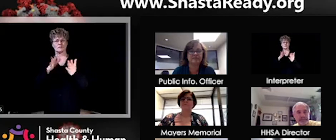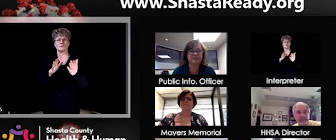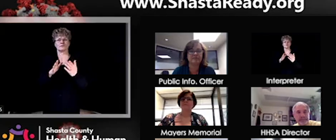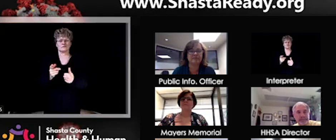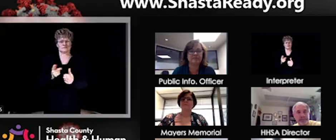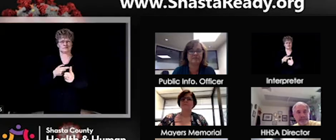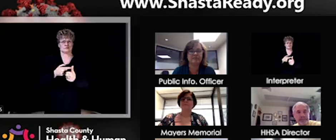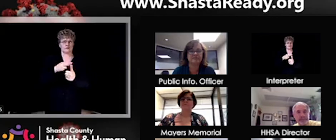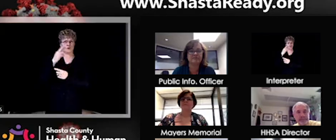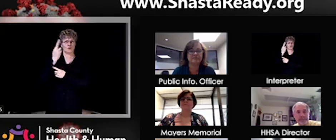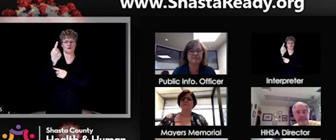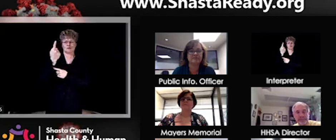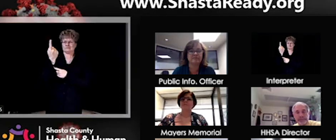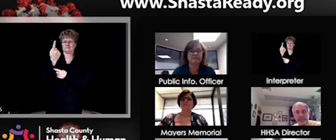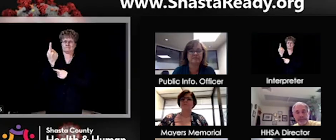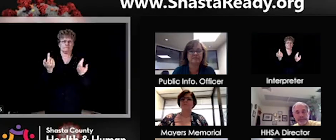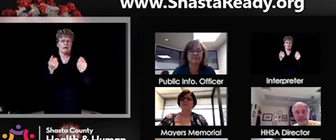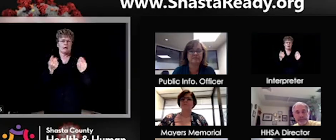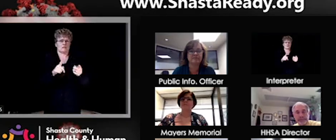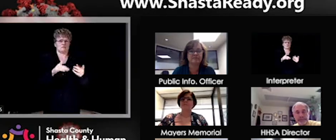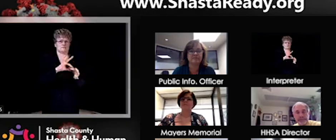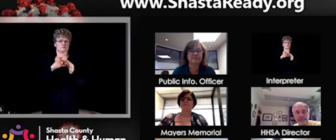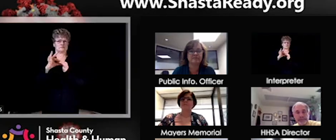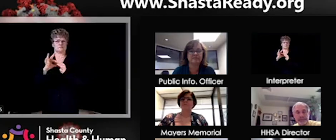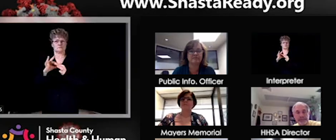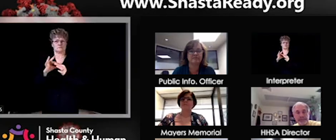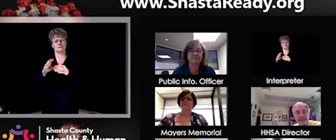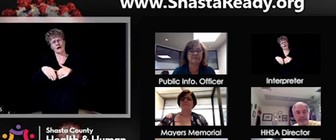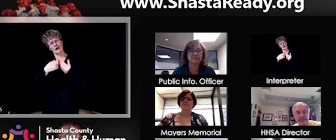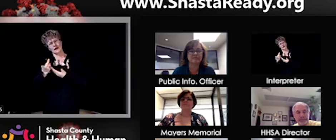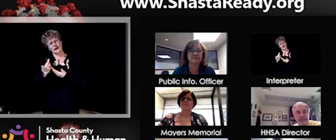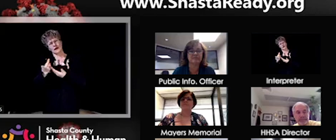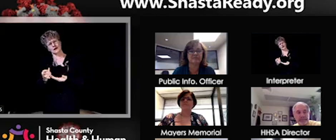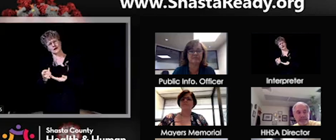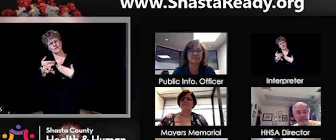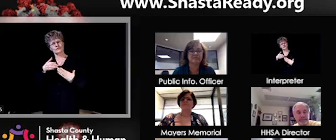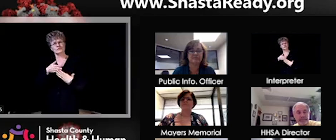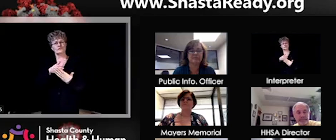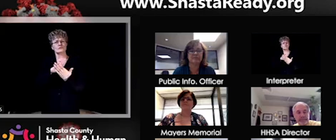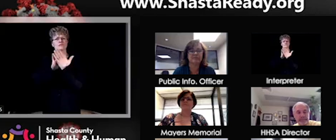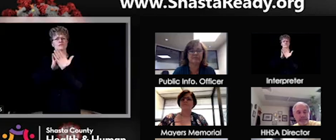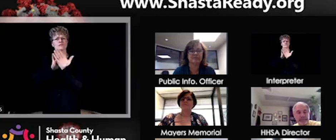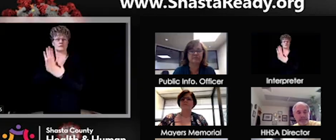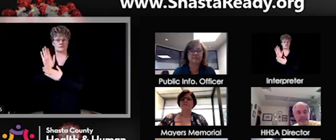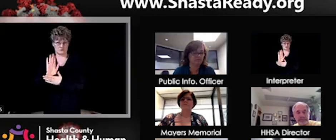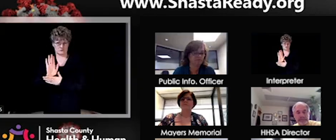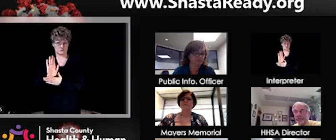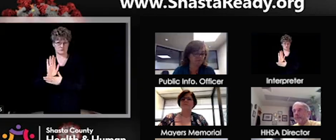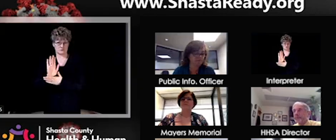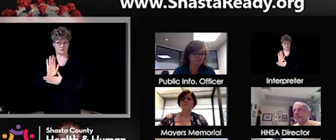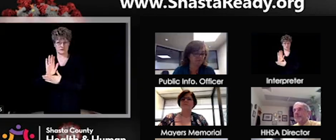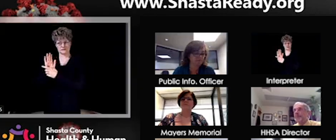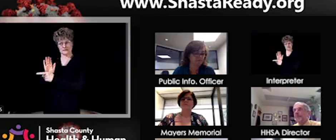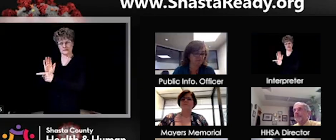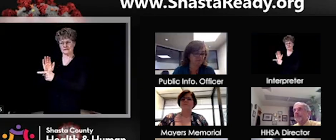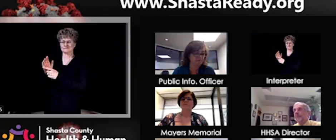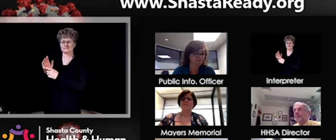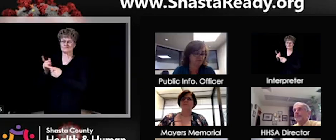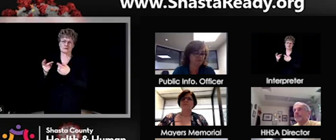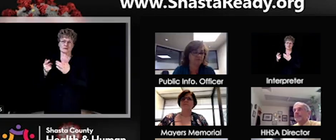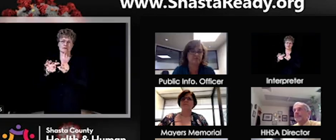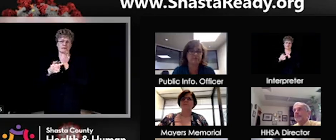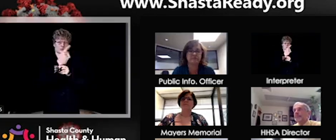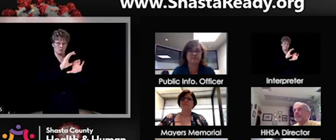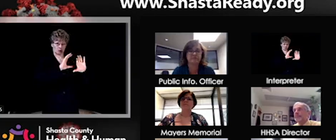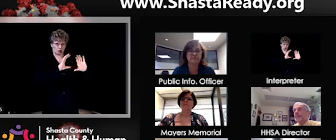new approach about how to talk to business? Well, businesses, those that are still not allowed to reopen their